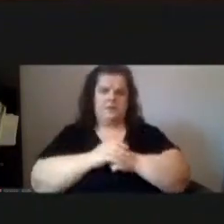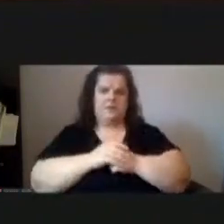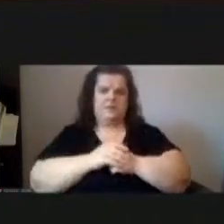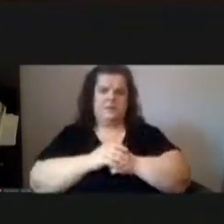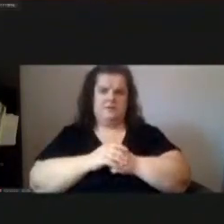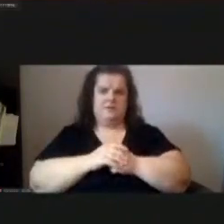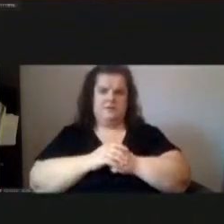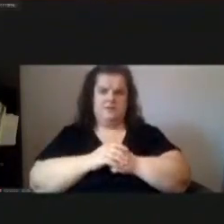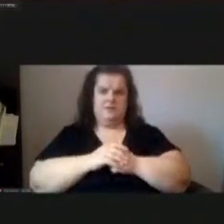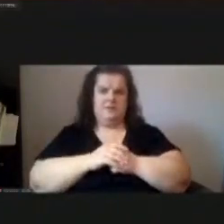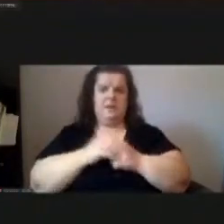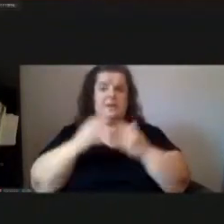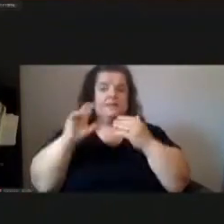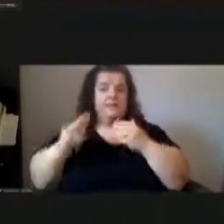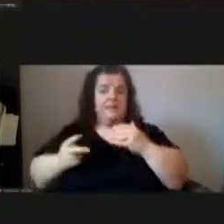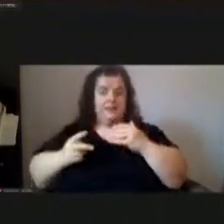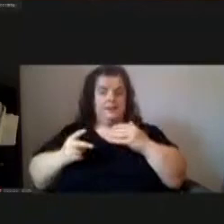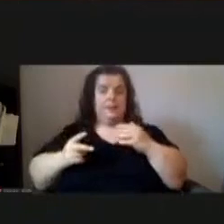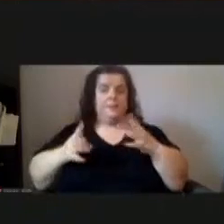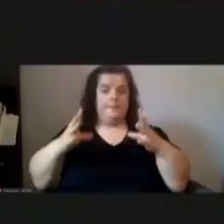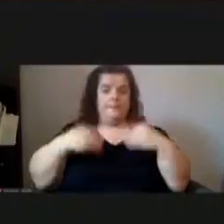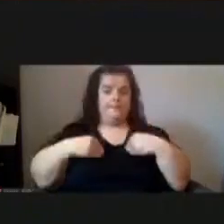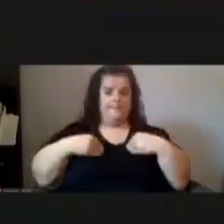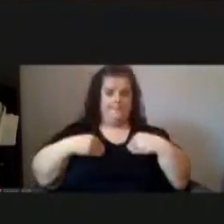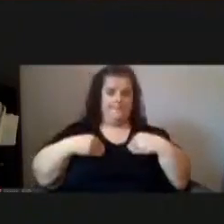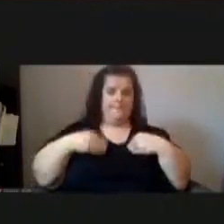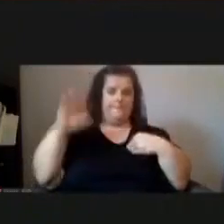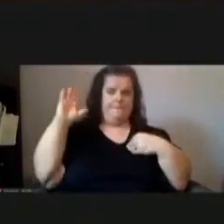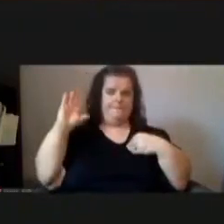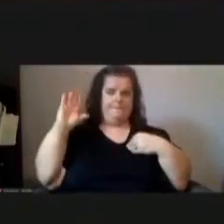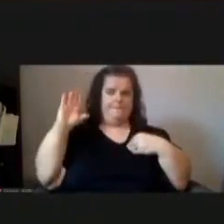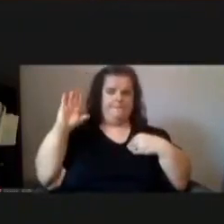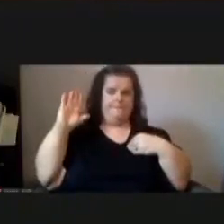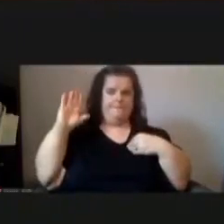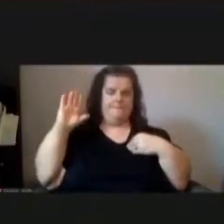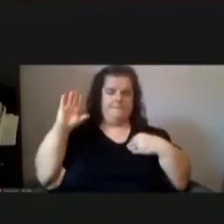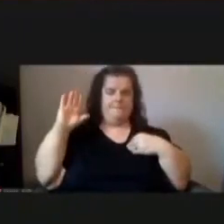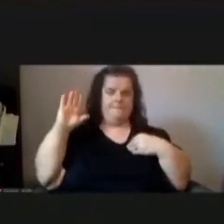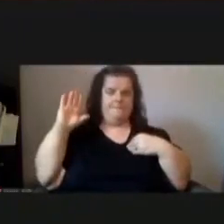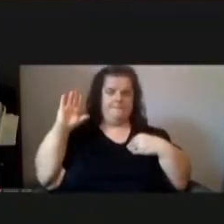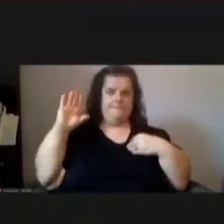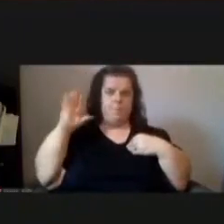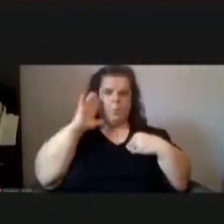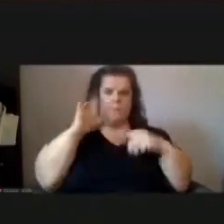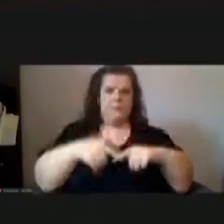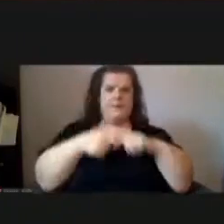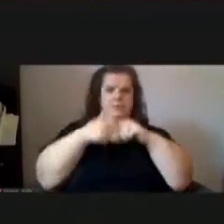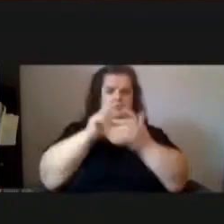second all those in favor say aye aye any opposed bill be held two weeks